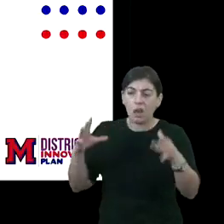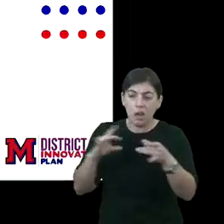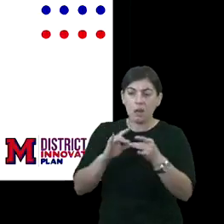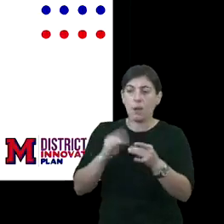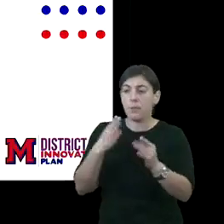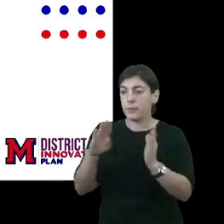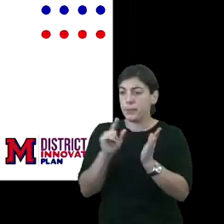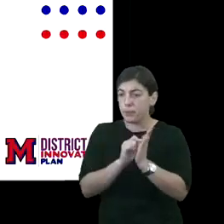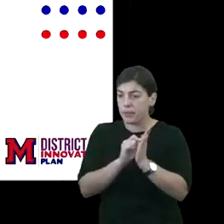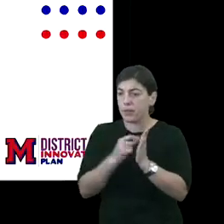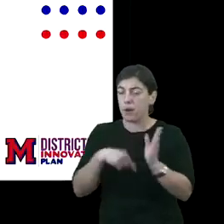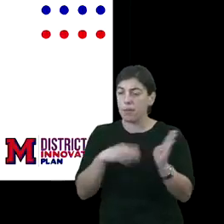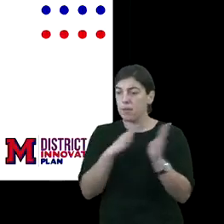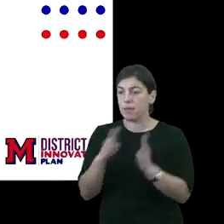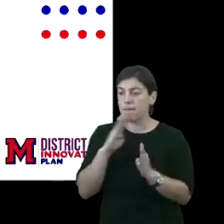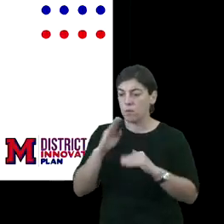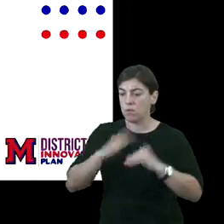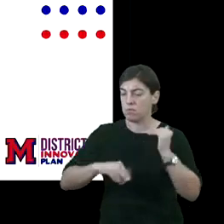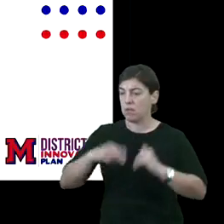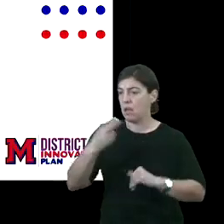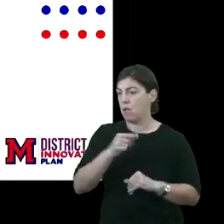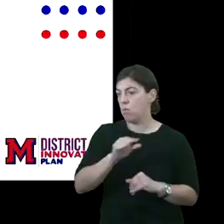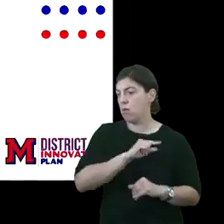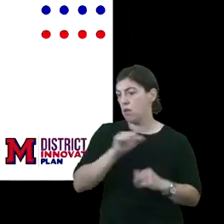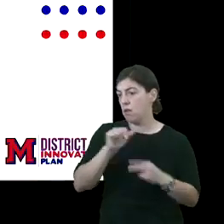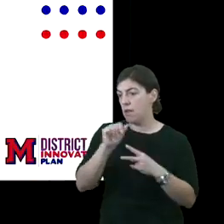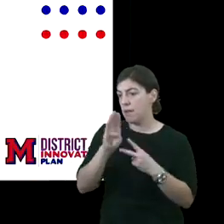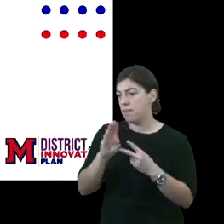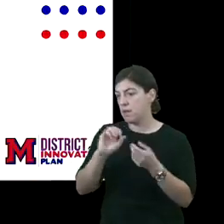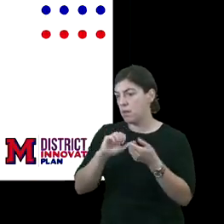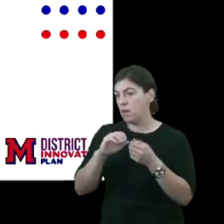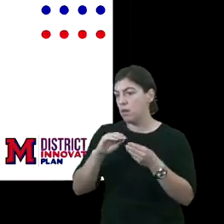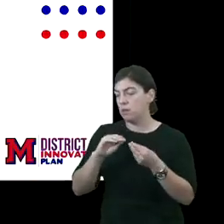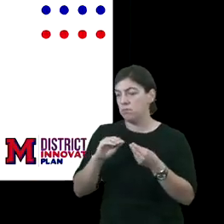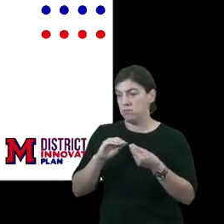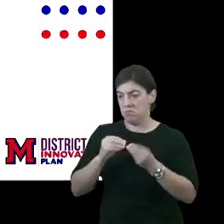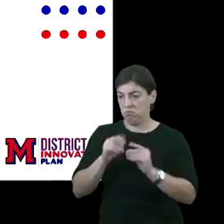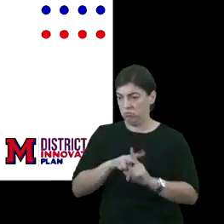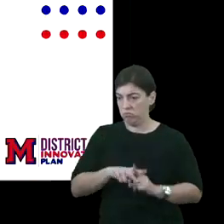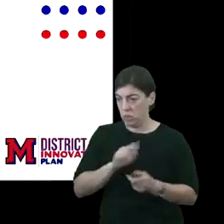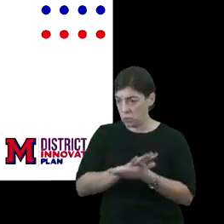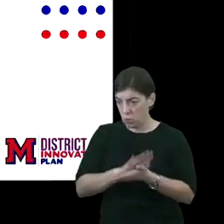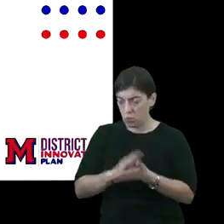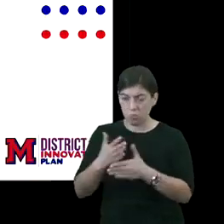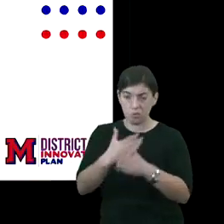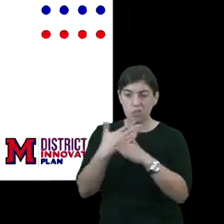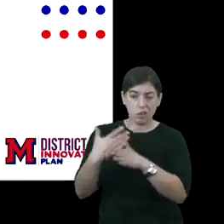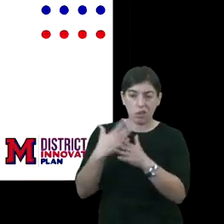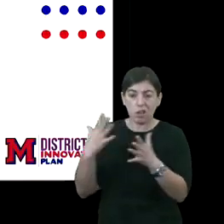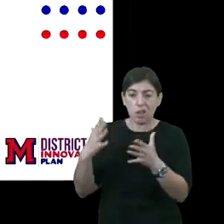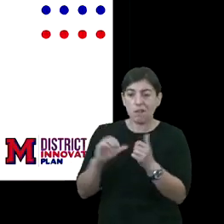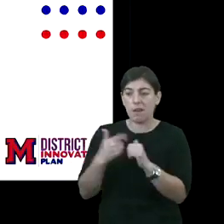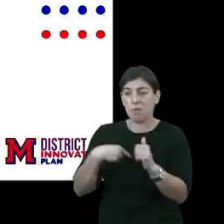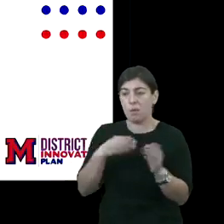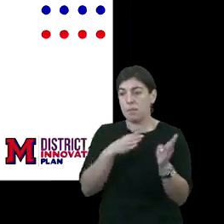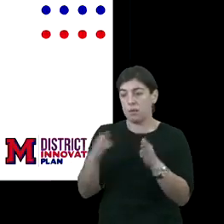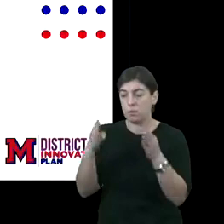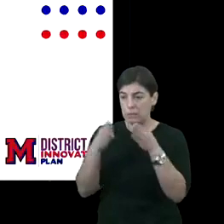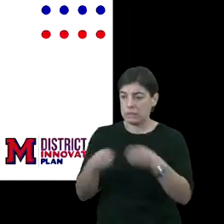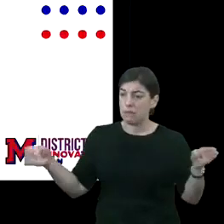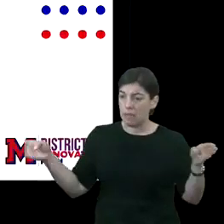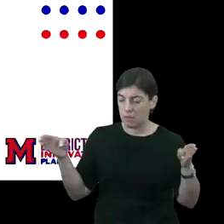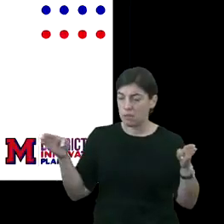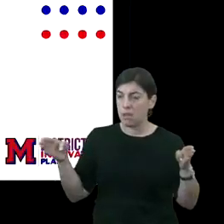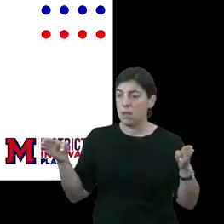blueprint and our plan for building high quality A and B rated schools. We've shared with you a lot of how we plan to expand